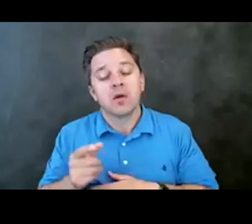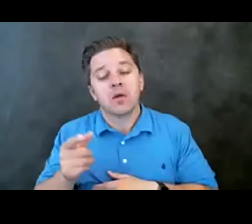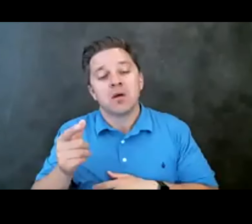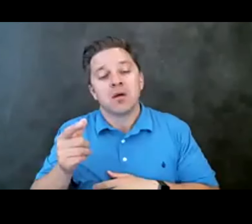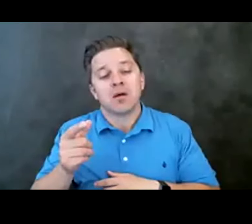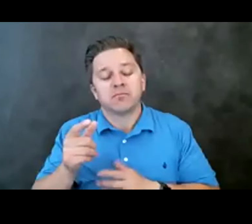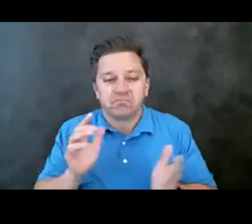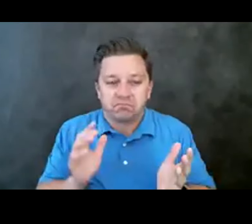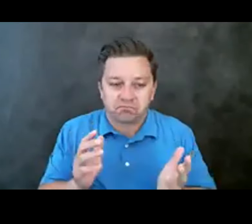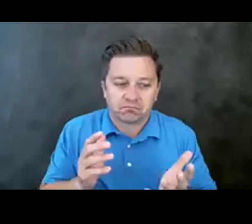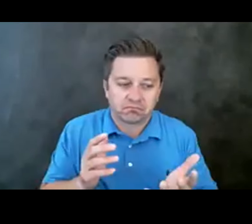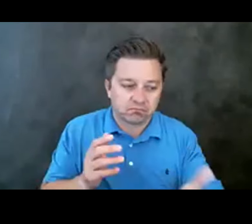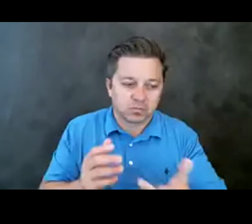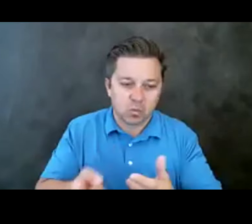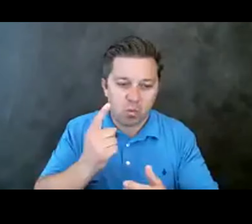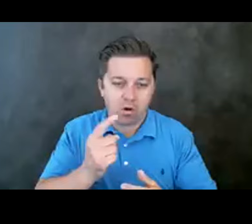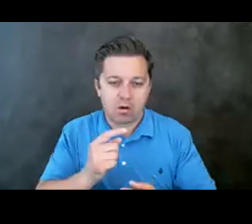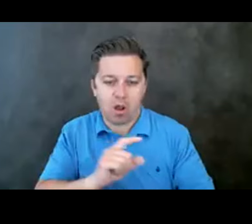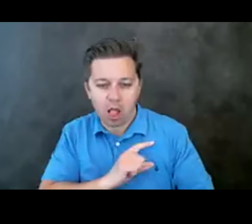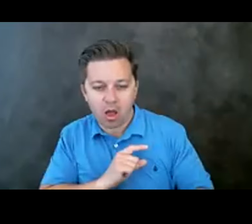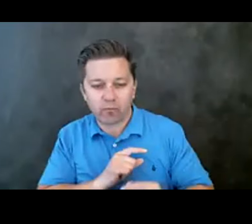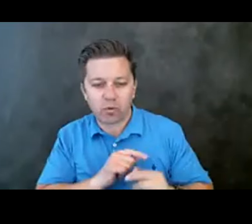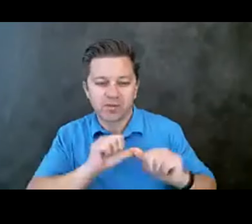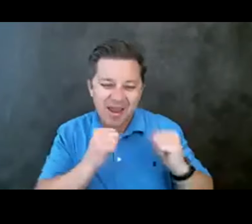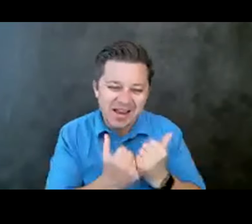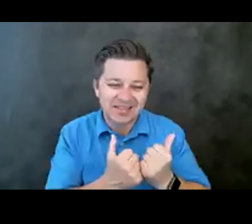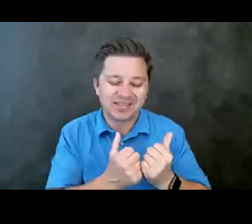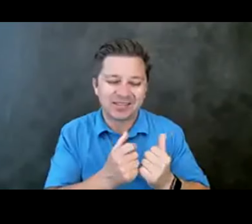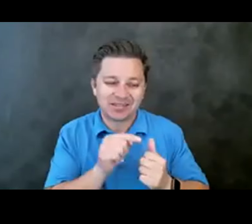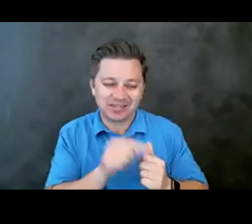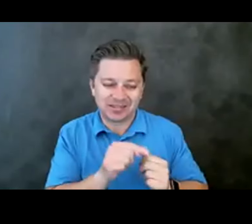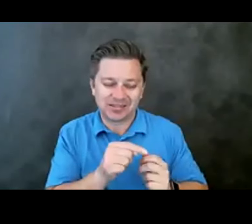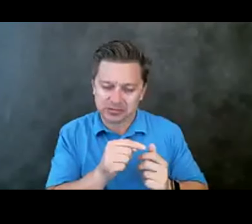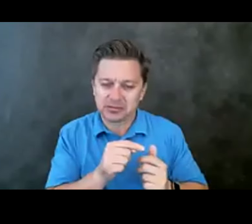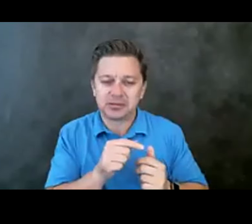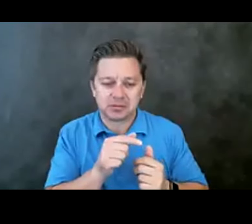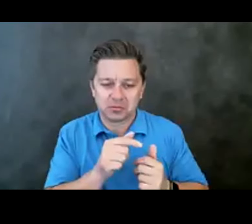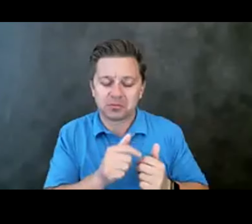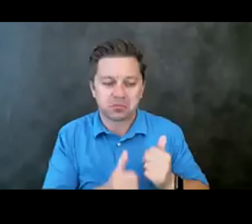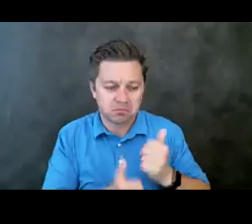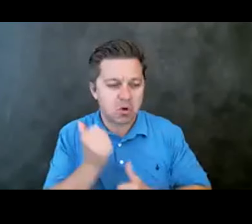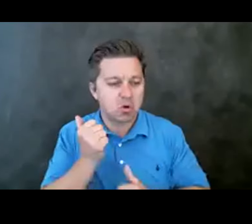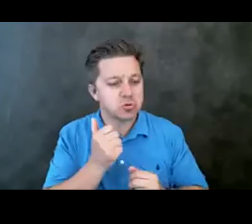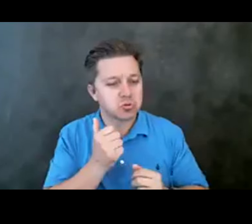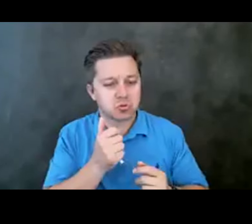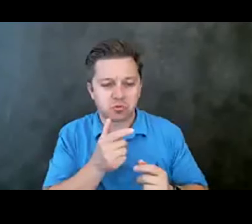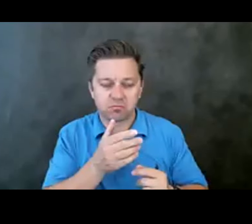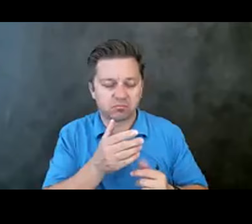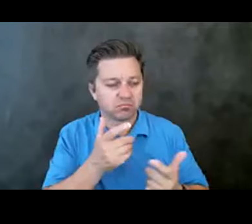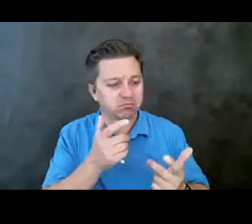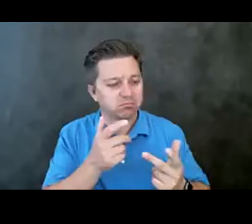law enforcement agencies and offices seem to be one of the more consistent locations that they're kind of there 24,